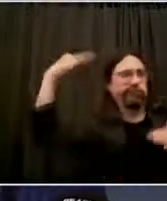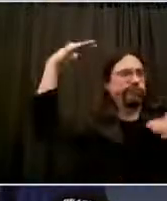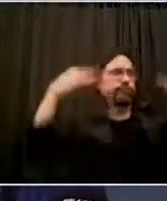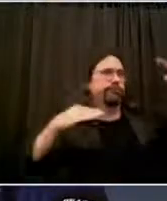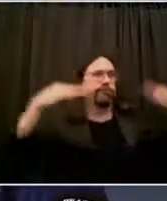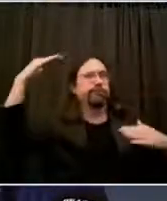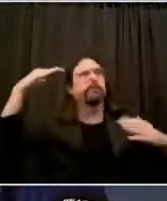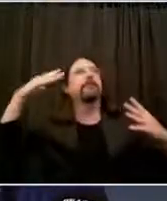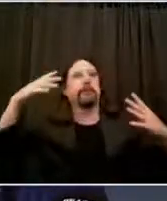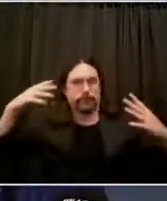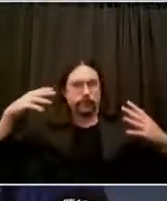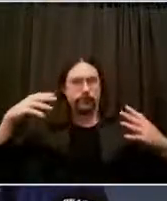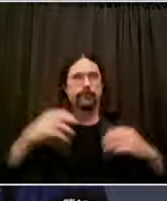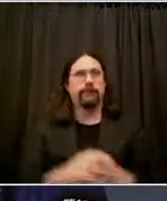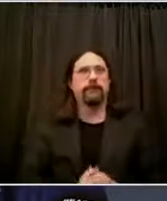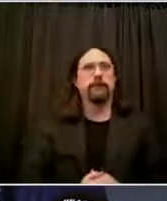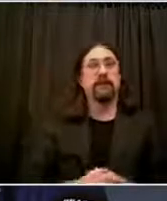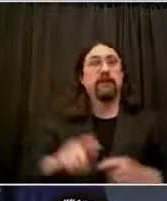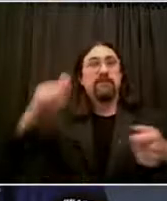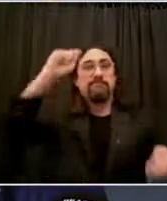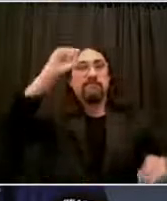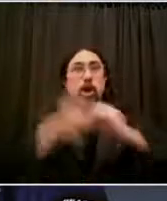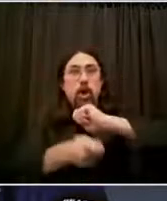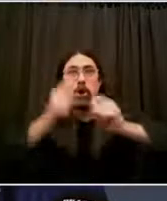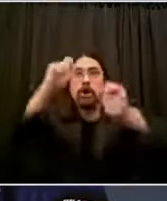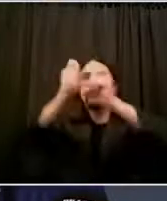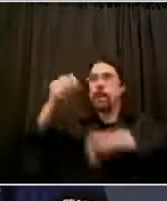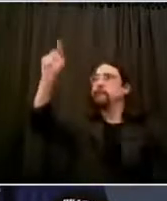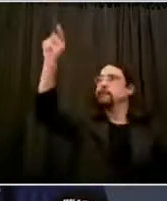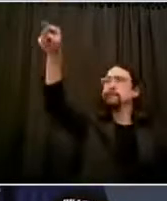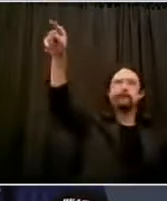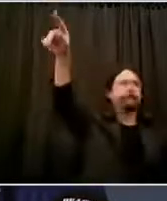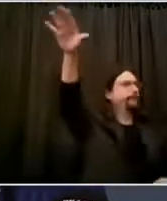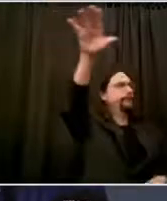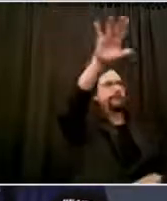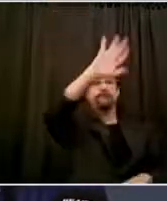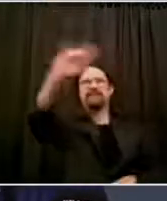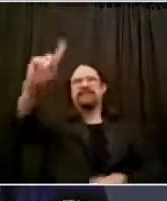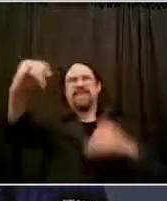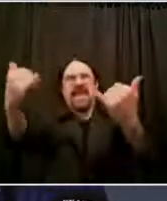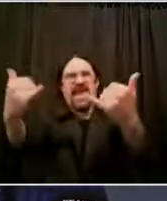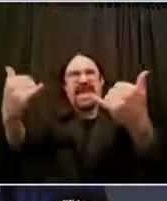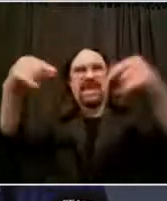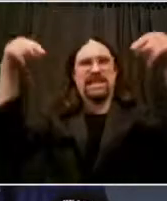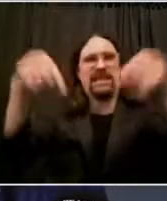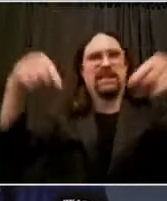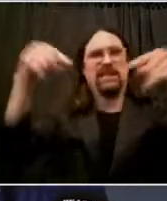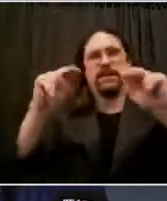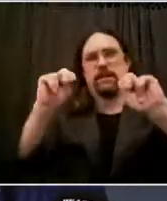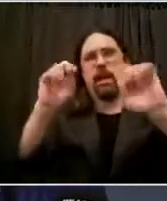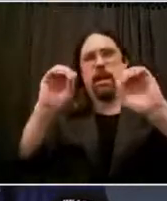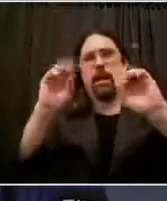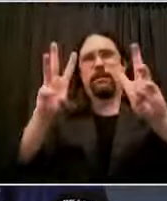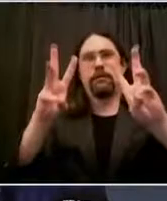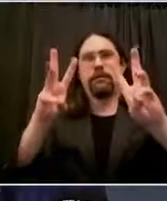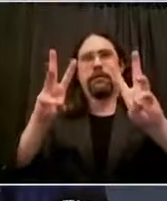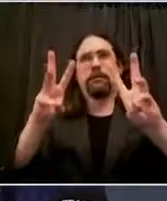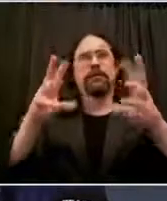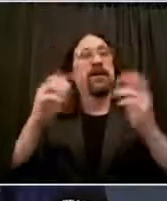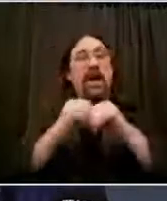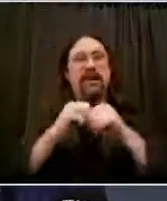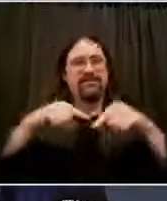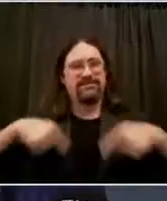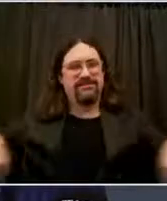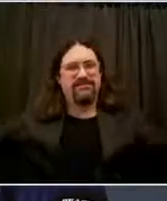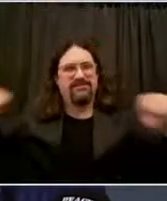that spirit meeting and finding the next step and the next step and the next step and helping this city to move forward. I know all the